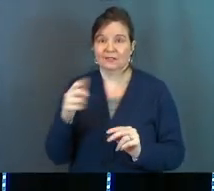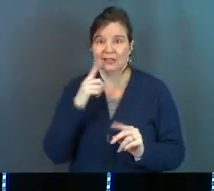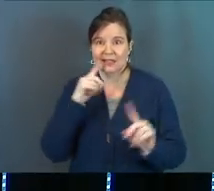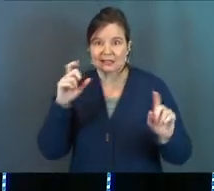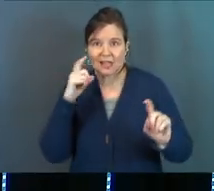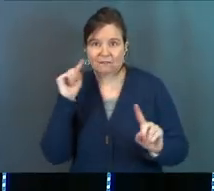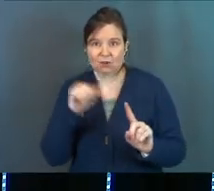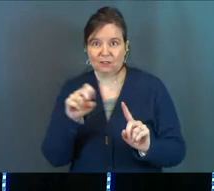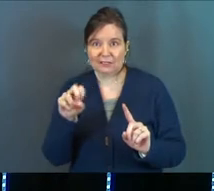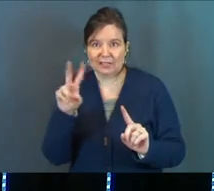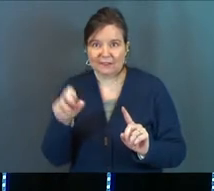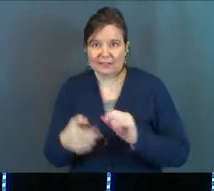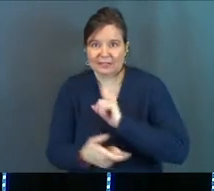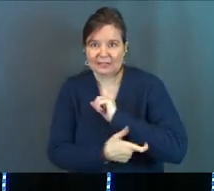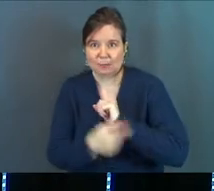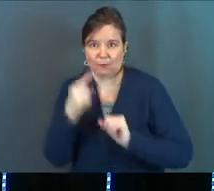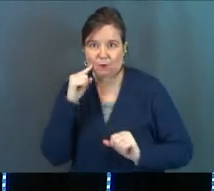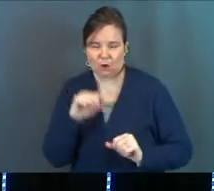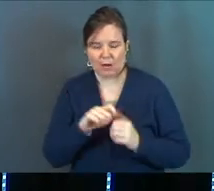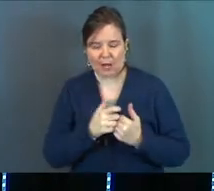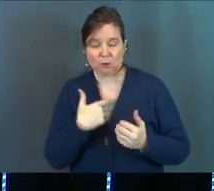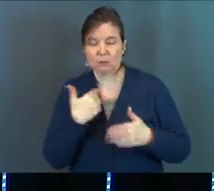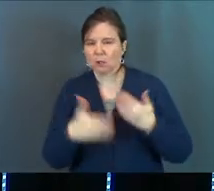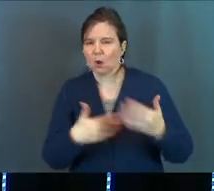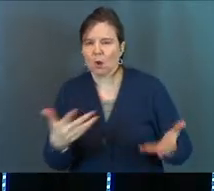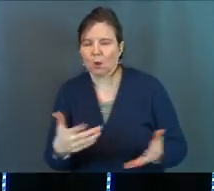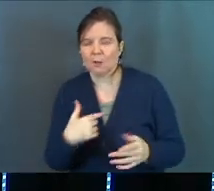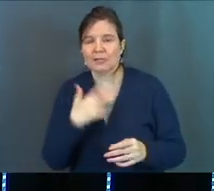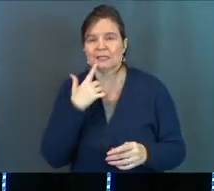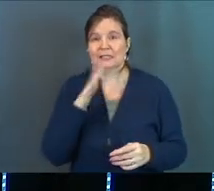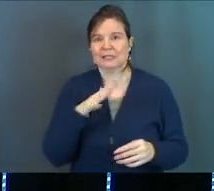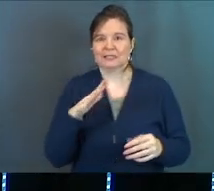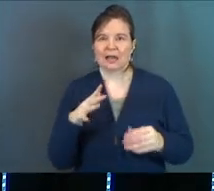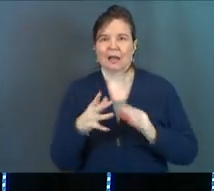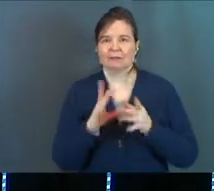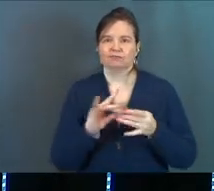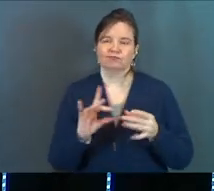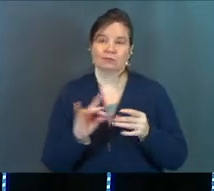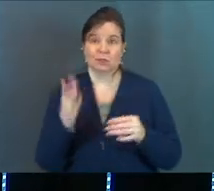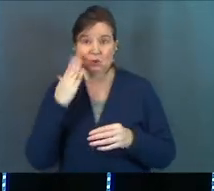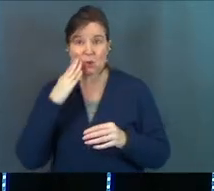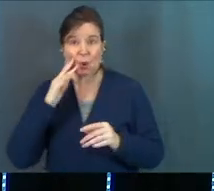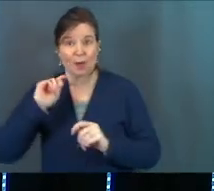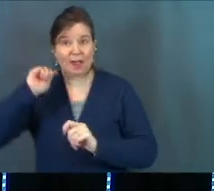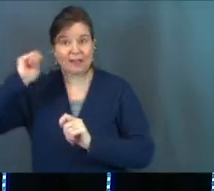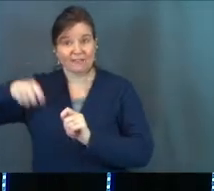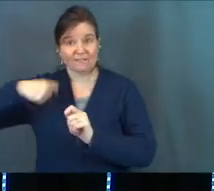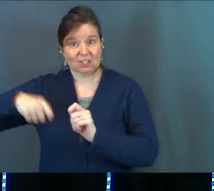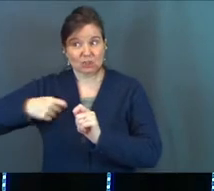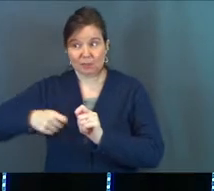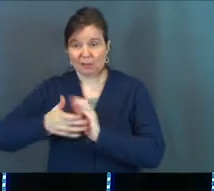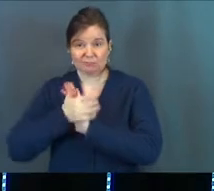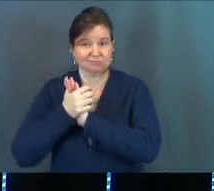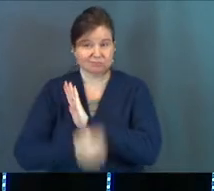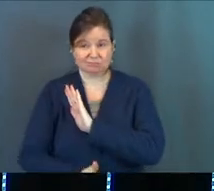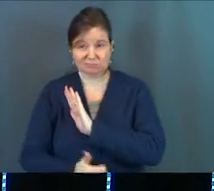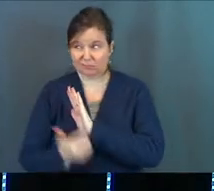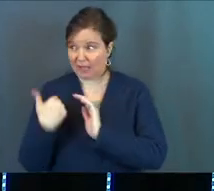test for her and a temptation for her. And how does it go? He's like a master fisherman. Do we have any fishermen in the audience today?